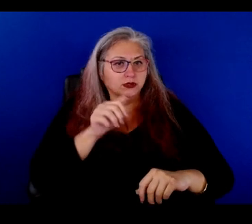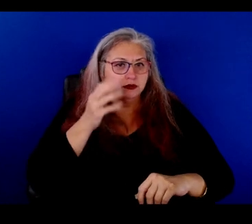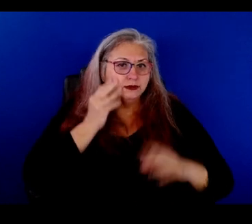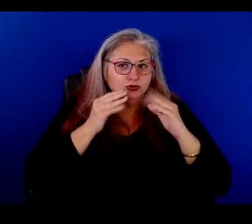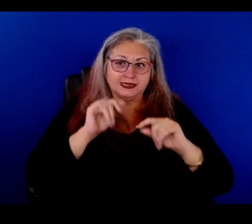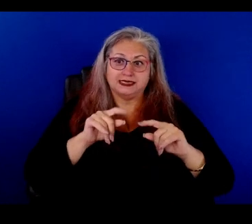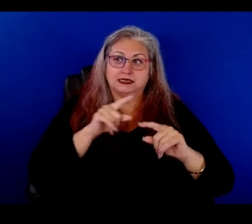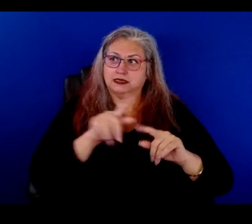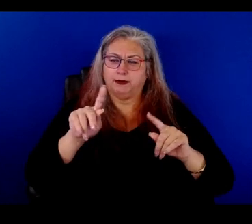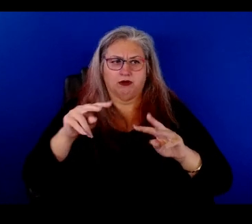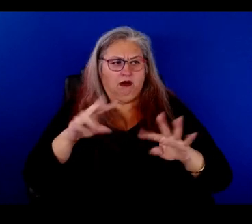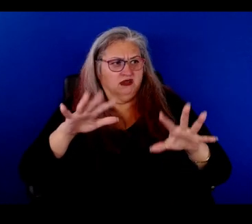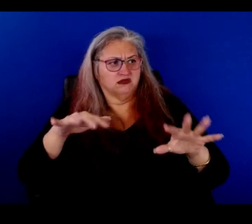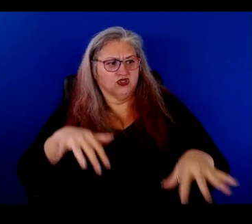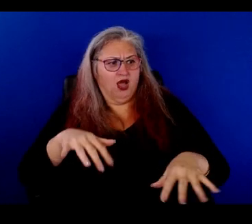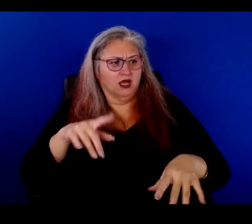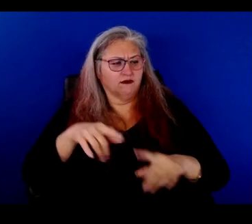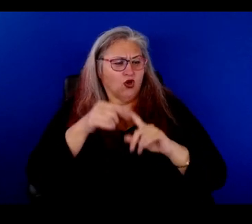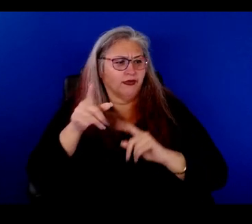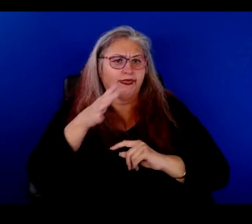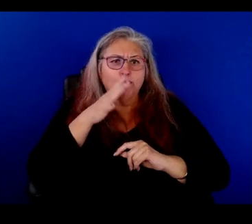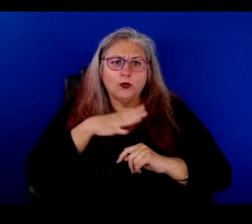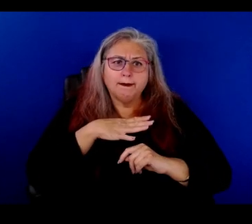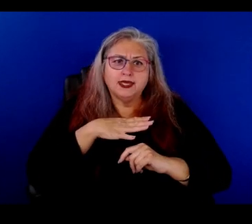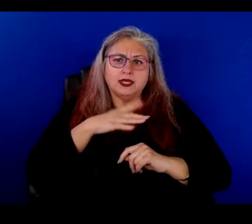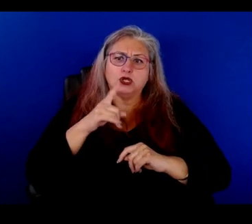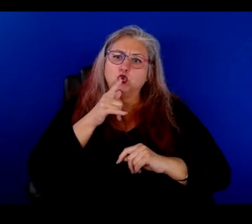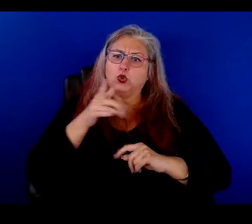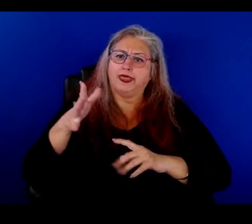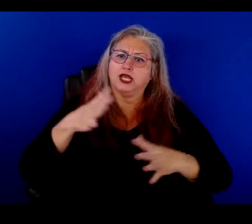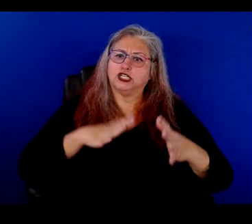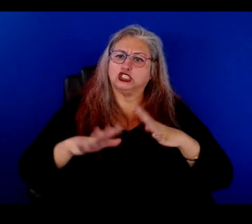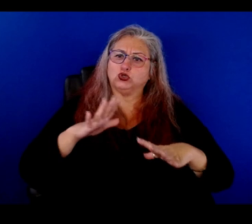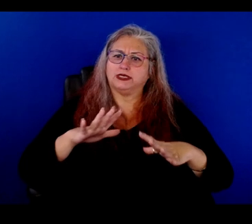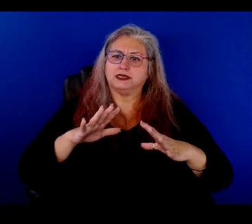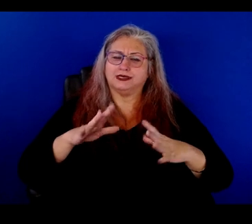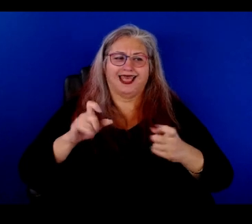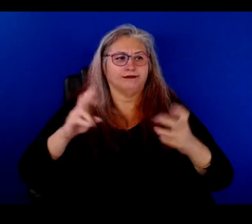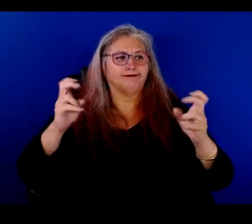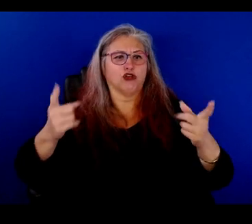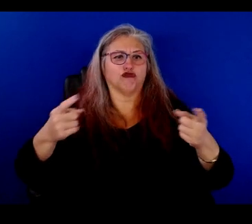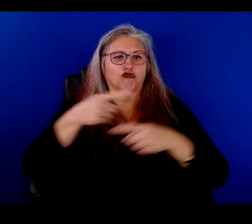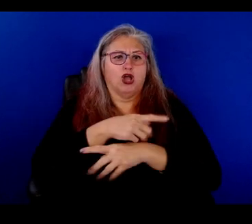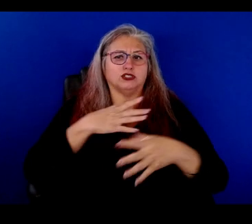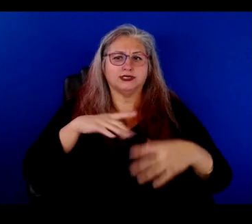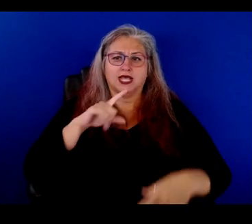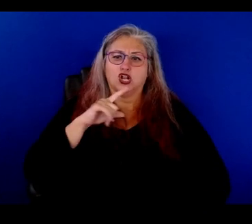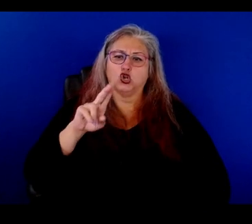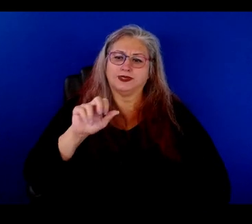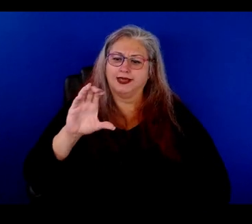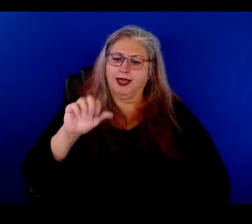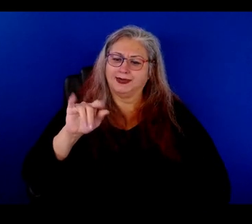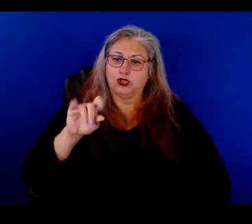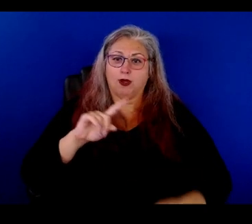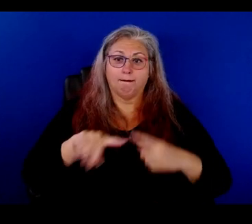was shocking to people for women who, you know, dressed, it was cross-dressing. was Luisa Capetillo, but it wasn't